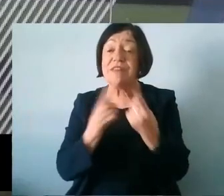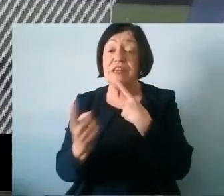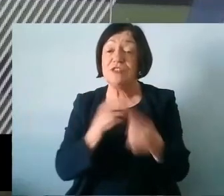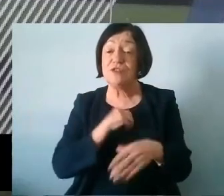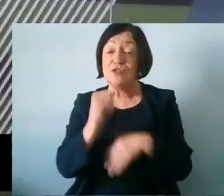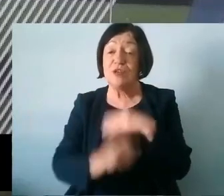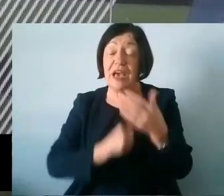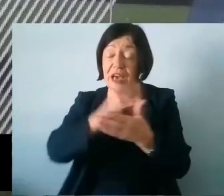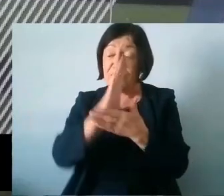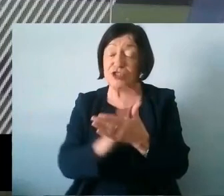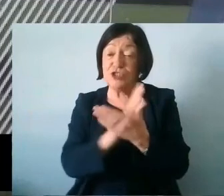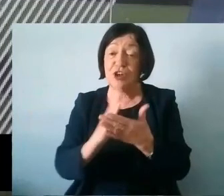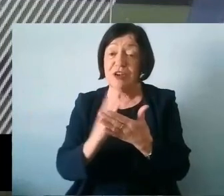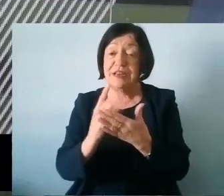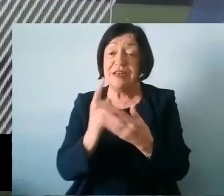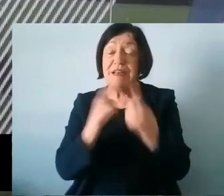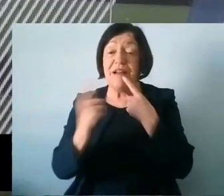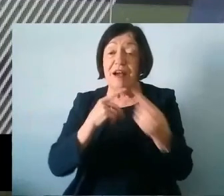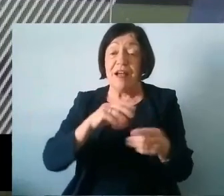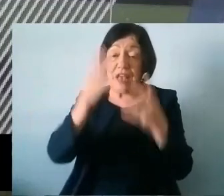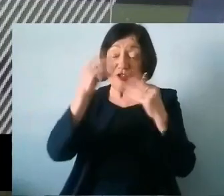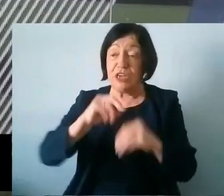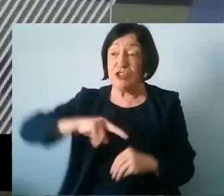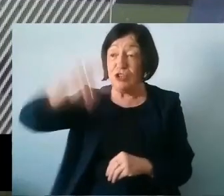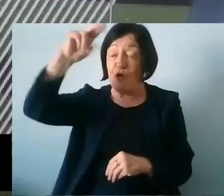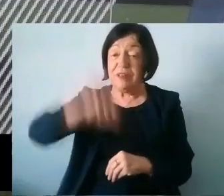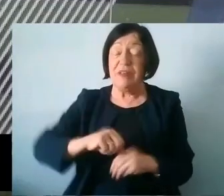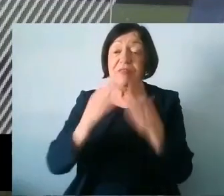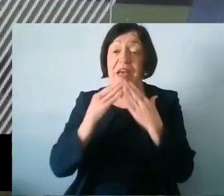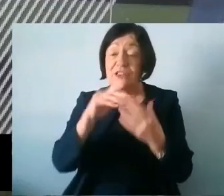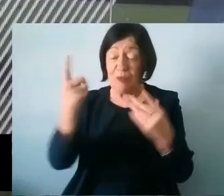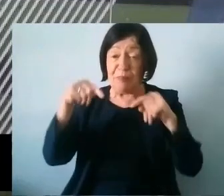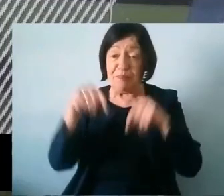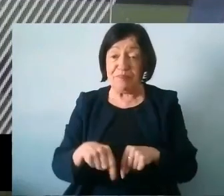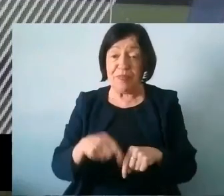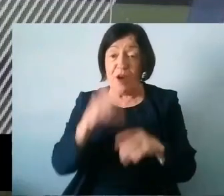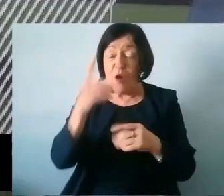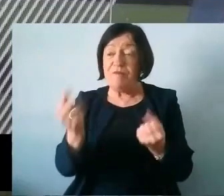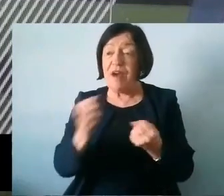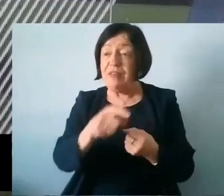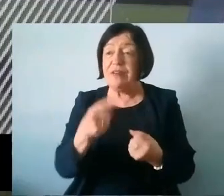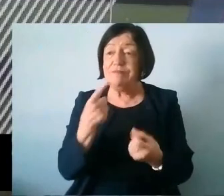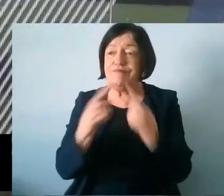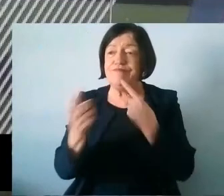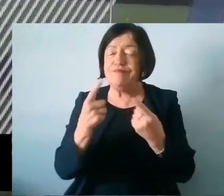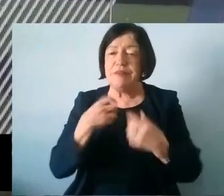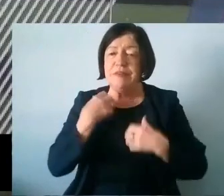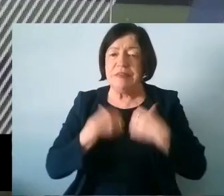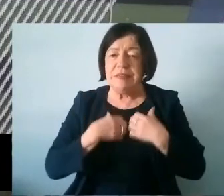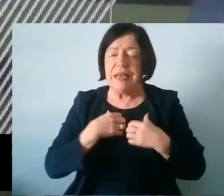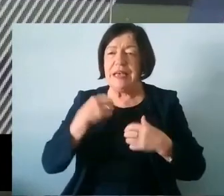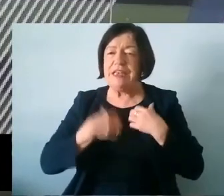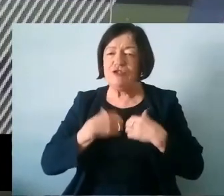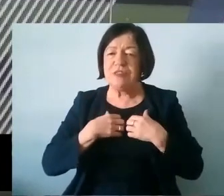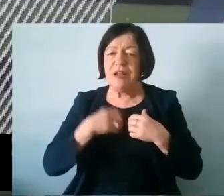shared dialogue on education north and south thank you so much for joining us I hope you found the conversations insightful and interesting that you've given you